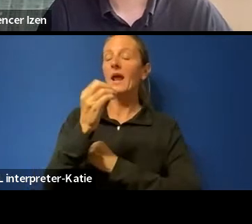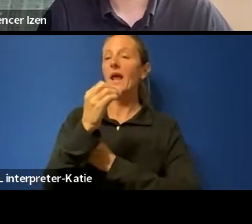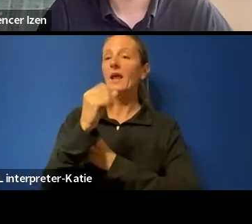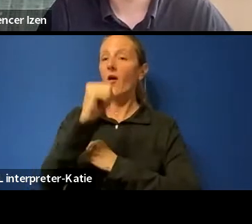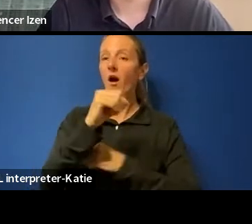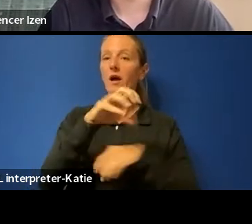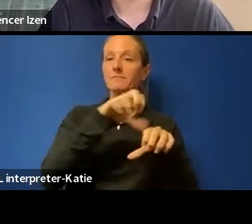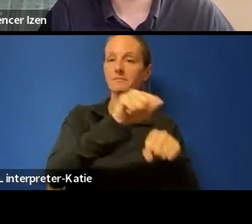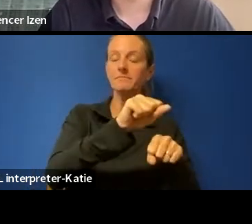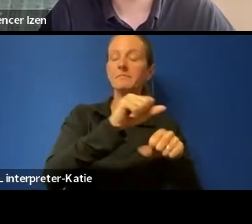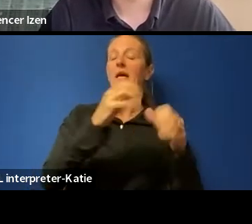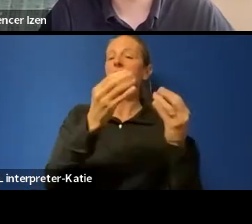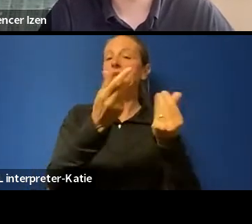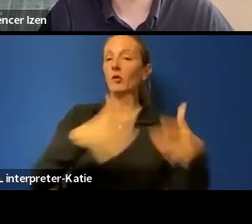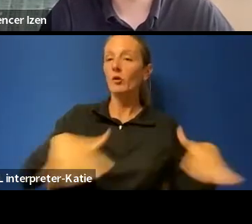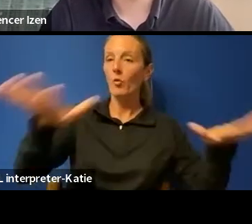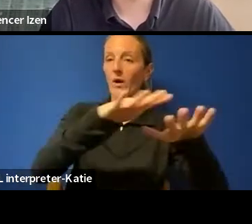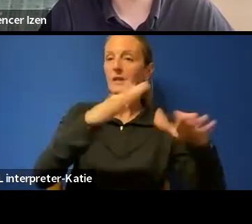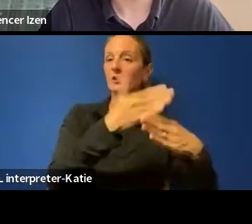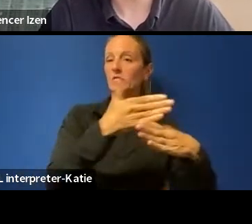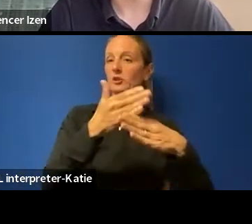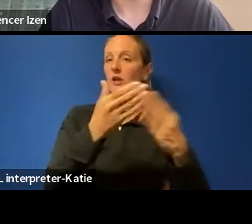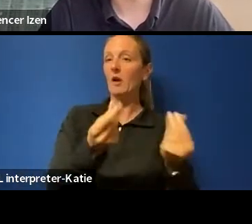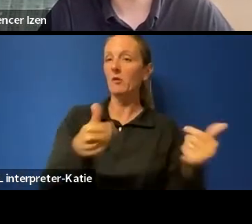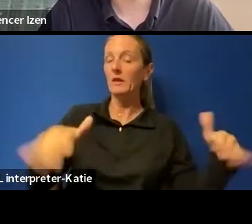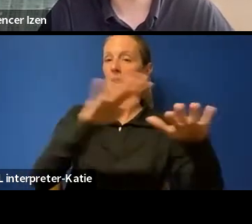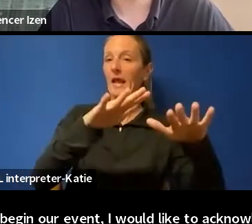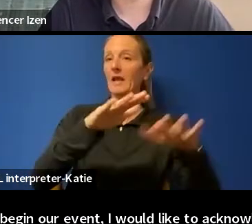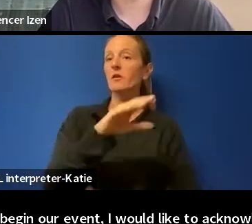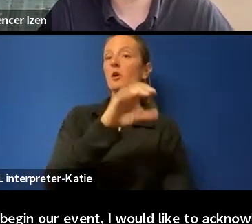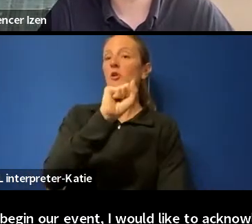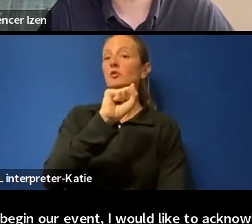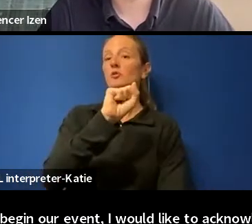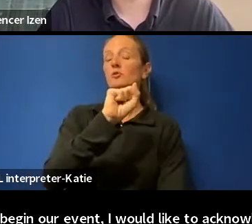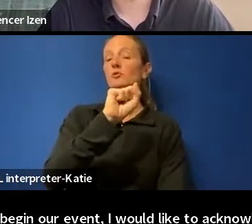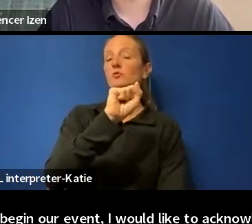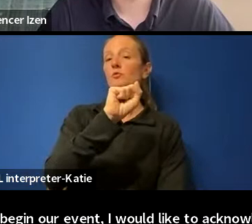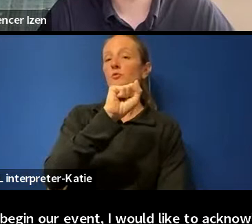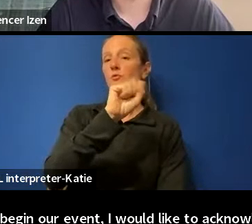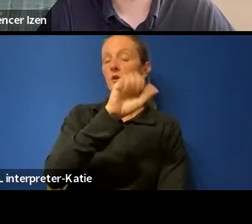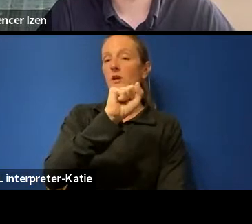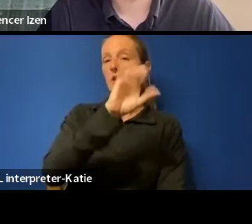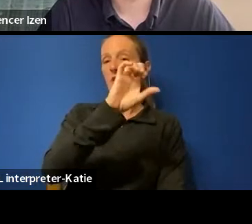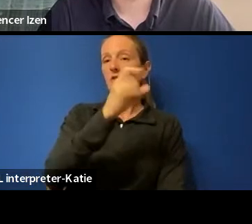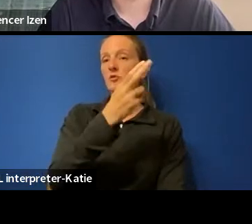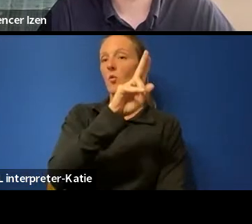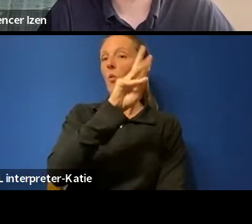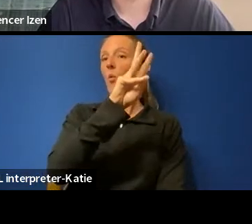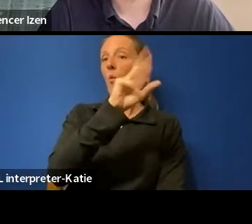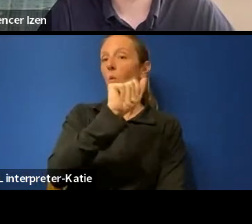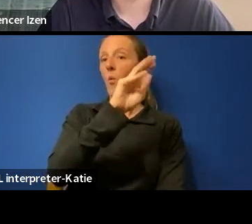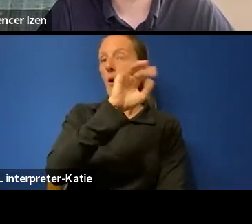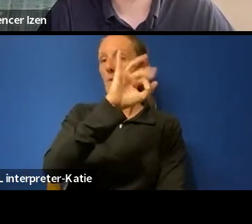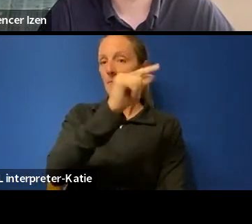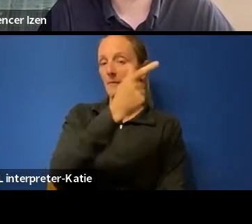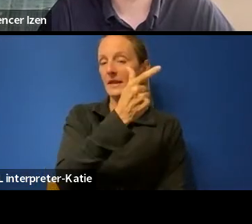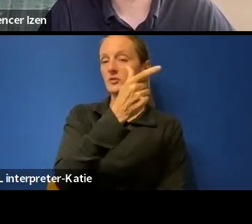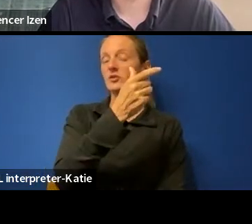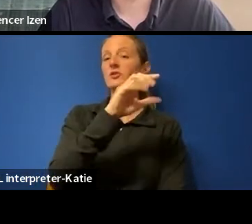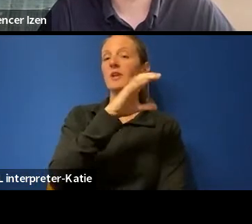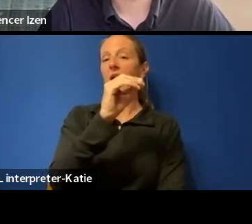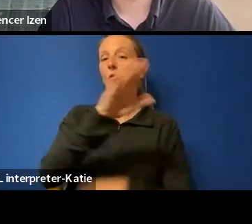territories on the shared lands of the Musqueam, Squamish, and Tsleil-Waututh nations. As we're all joining virtually,